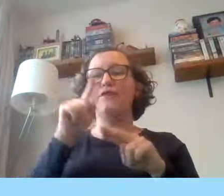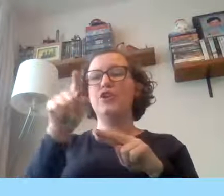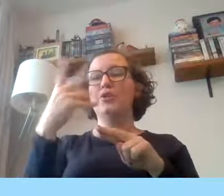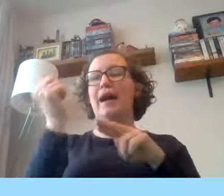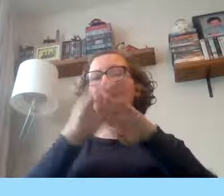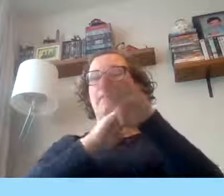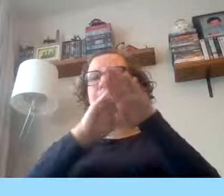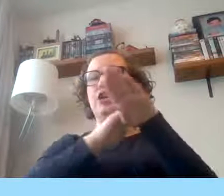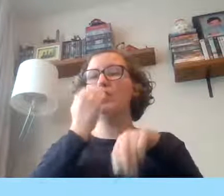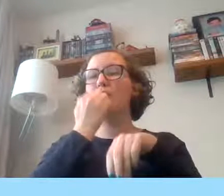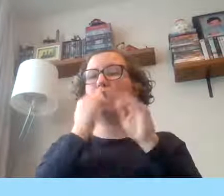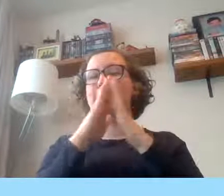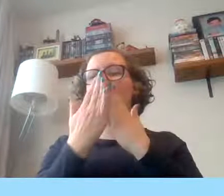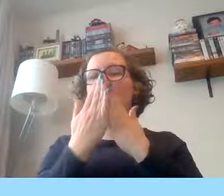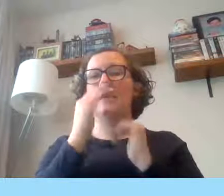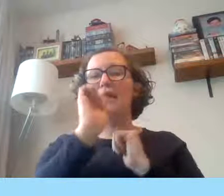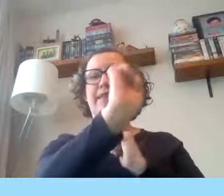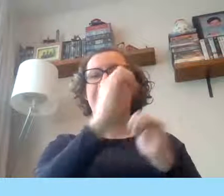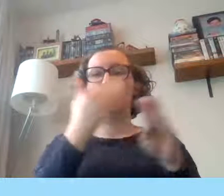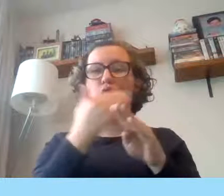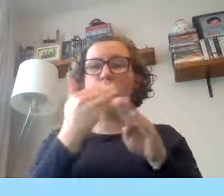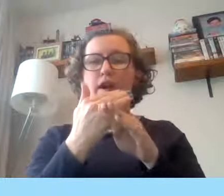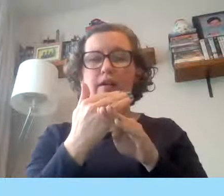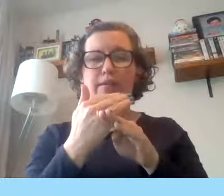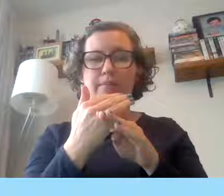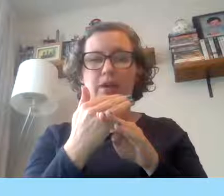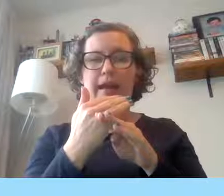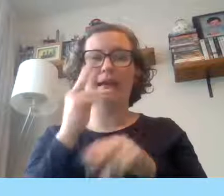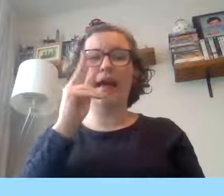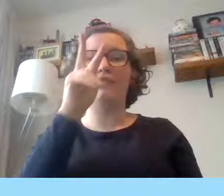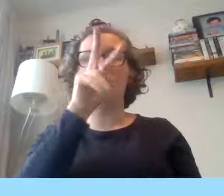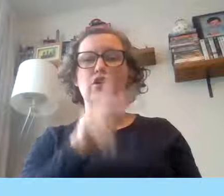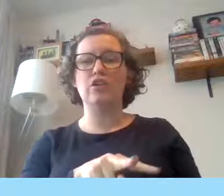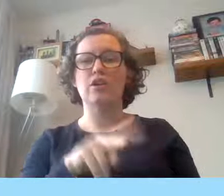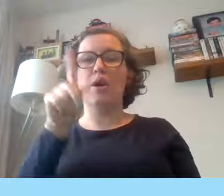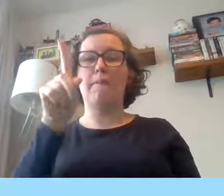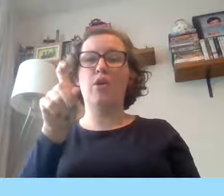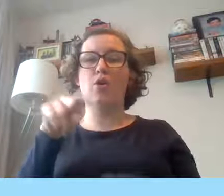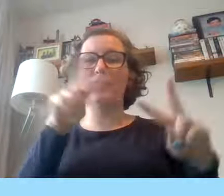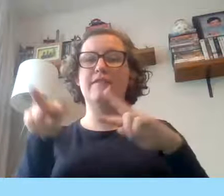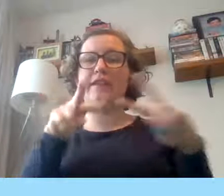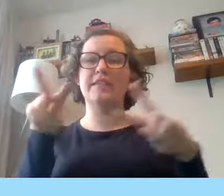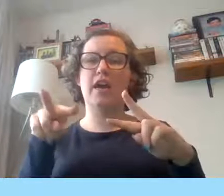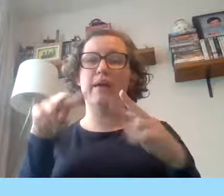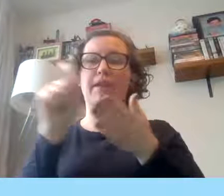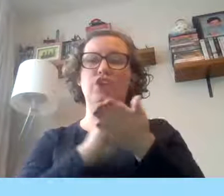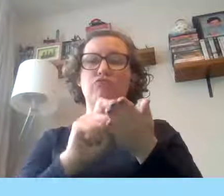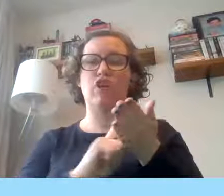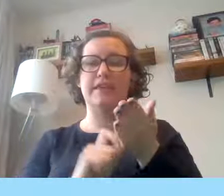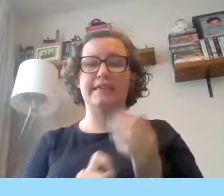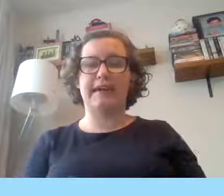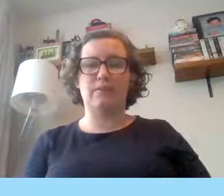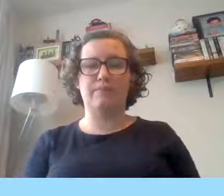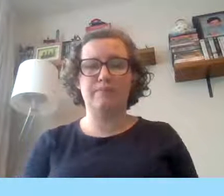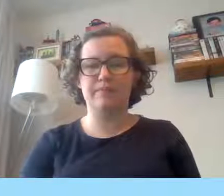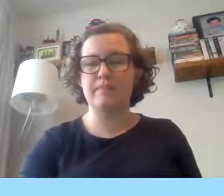if you have a blue math book this is your work okay have a look pause the video and then you